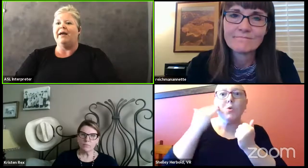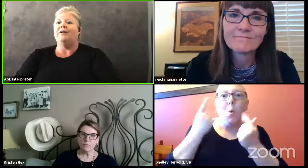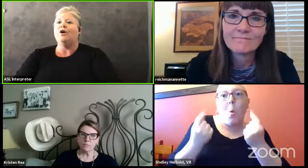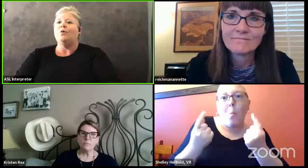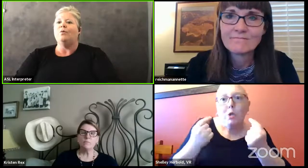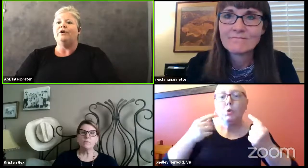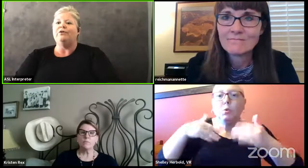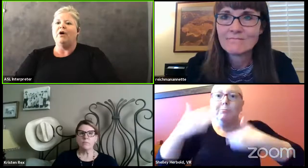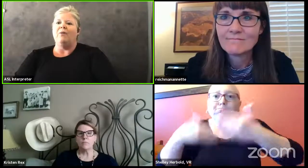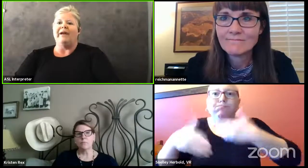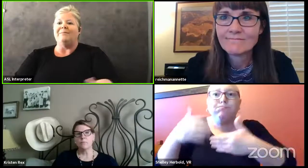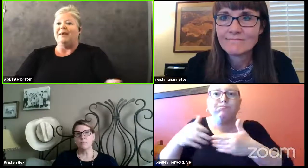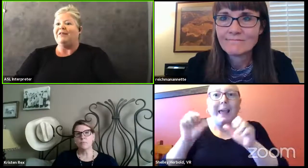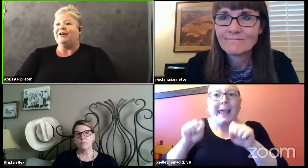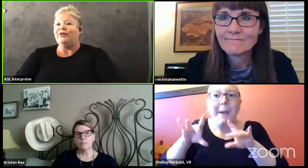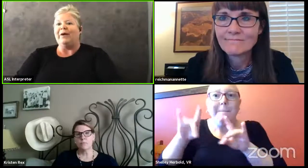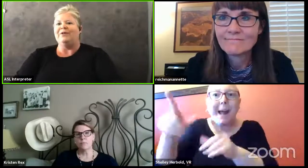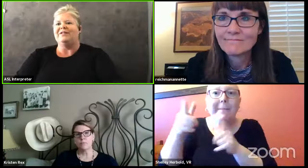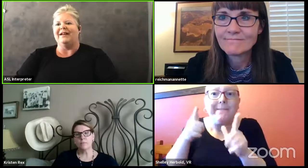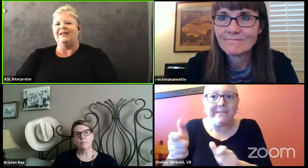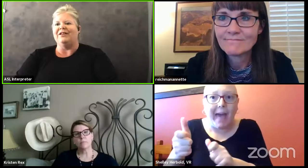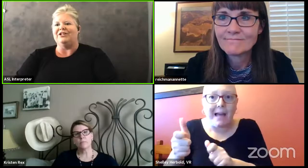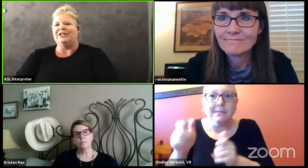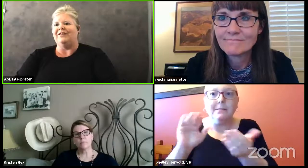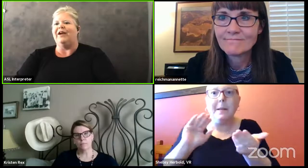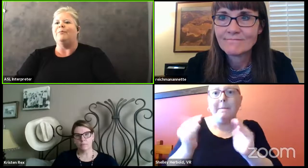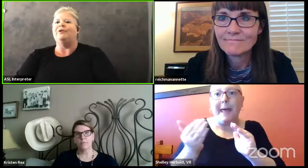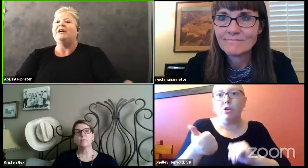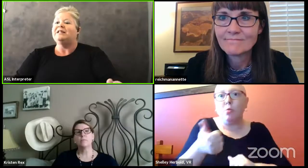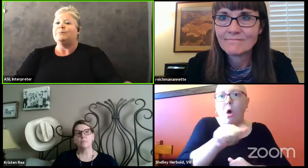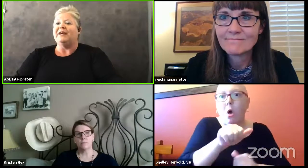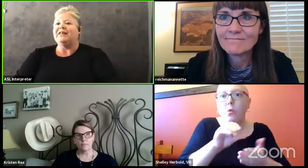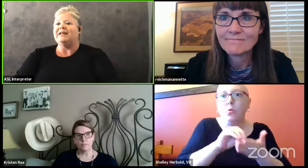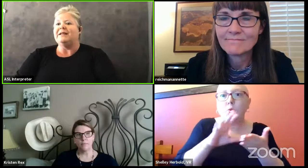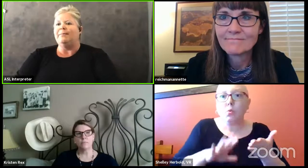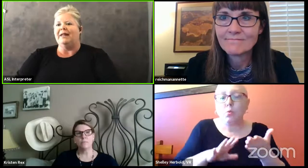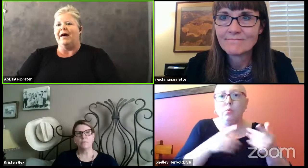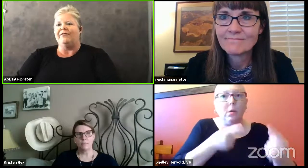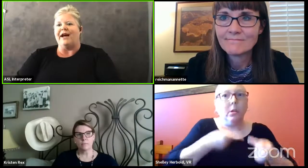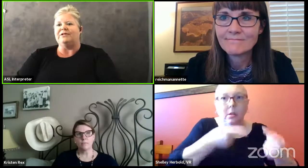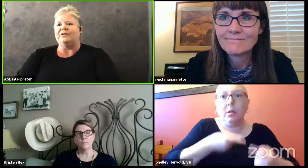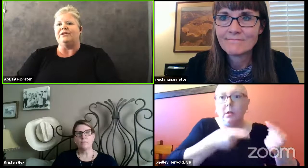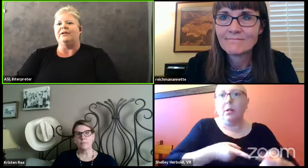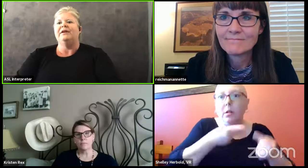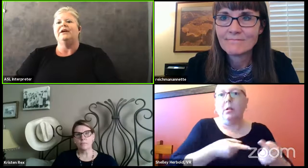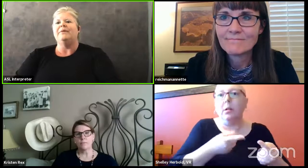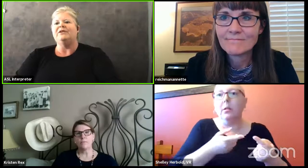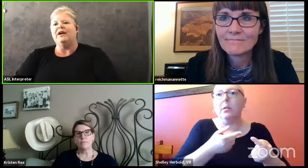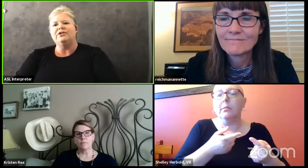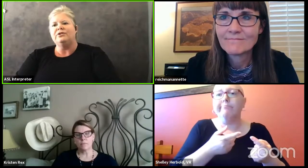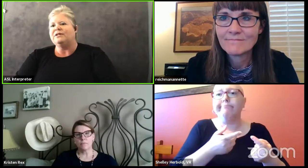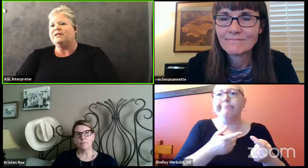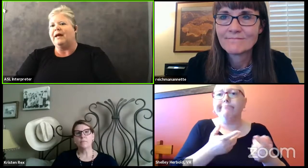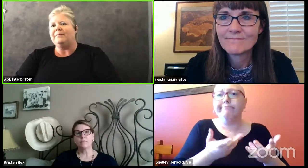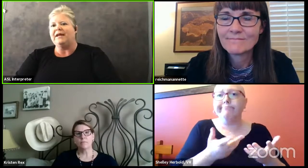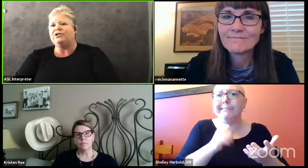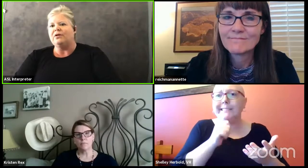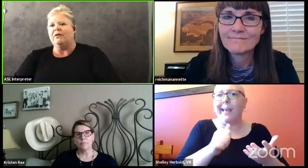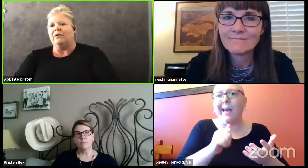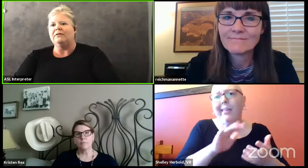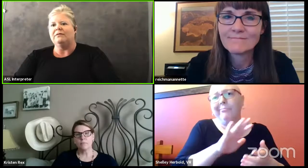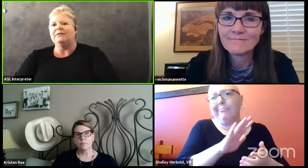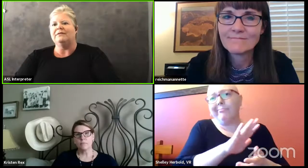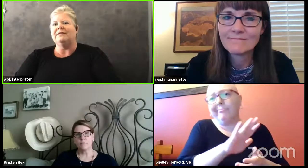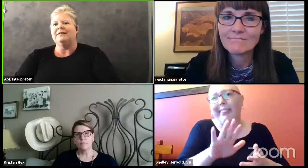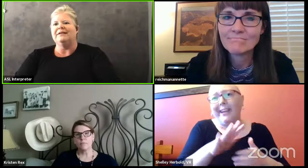well and will grow and maybe they're great with technology and they're able to pick things up a lot faster compared to other students that may